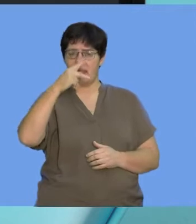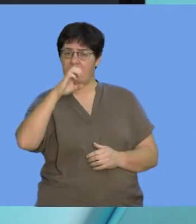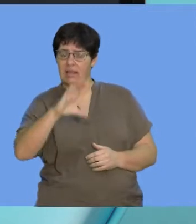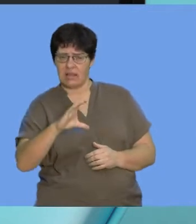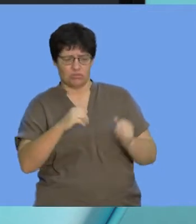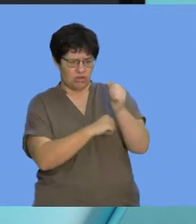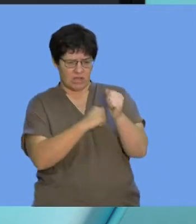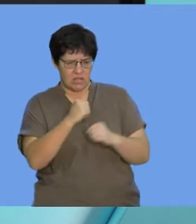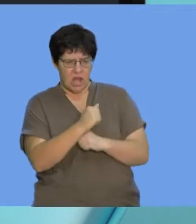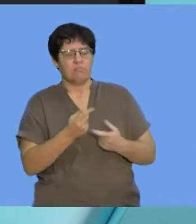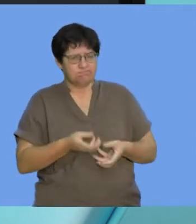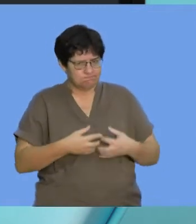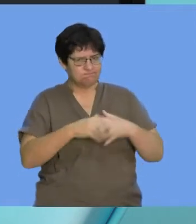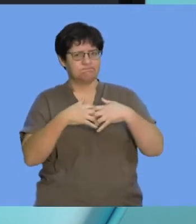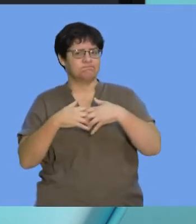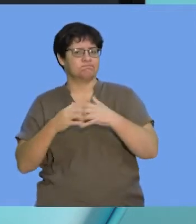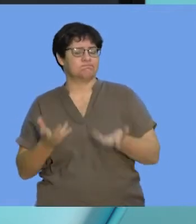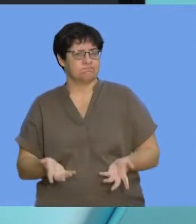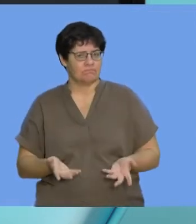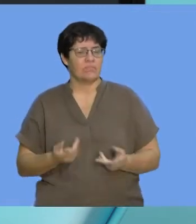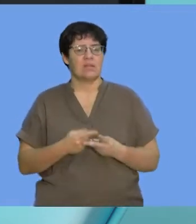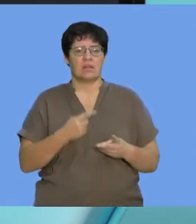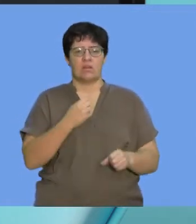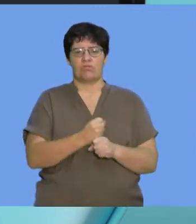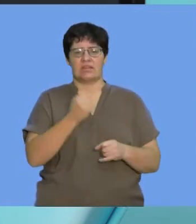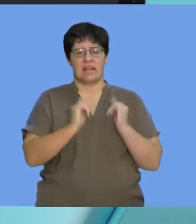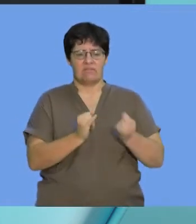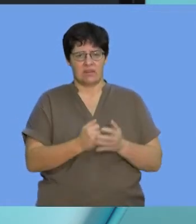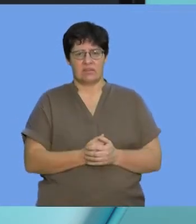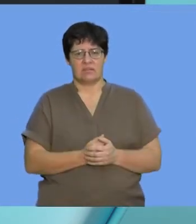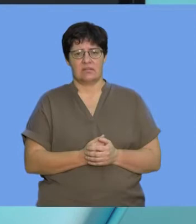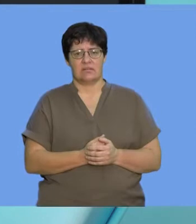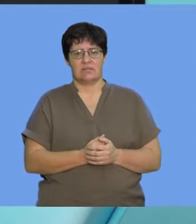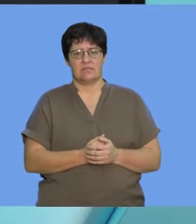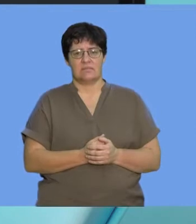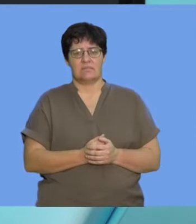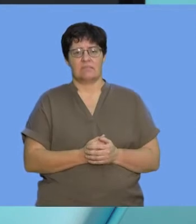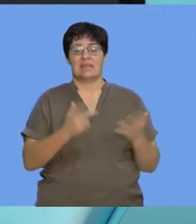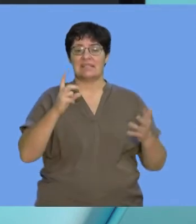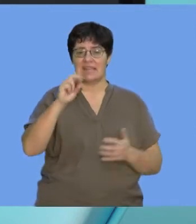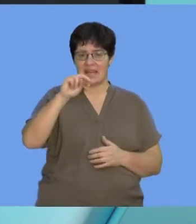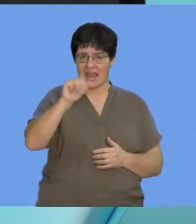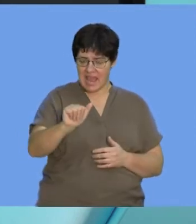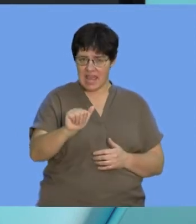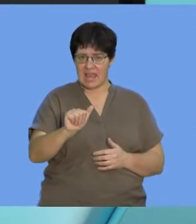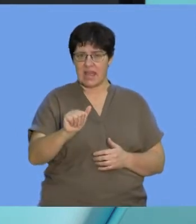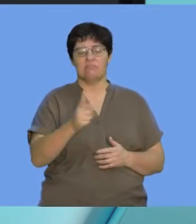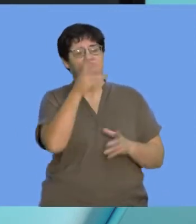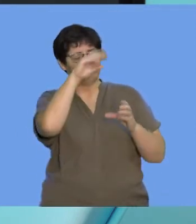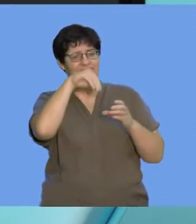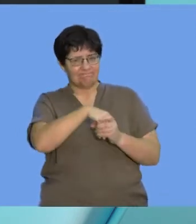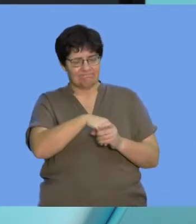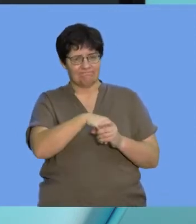produces organic compounds. Then we went into grade 11 and we spoke about how DNA was an important part of how